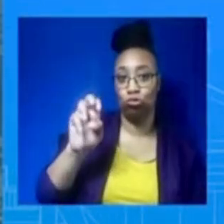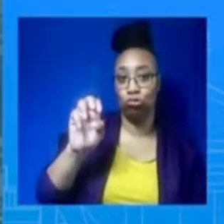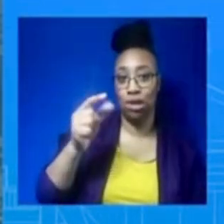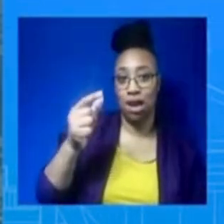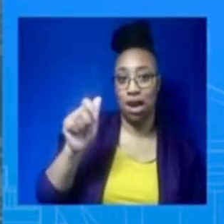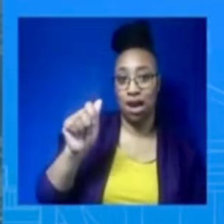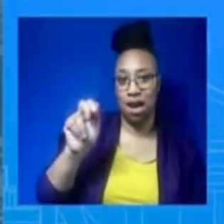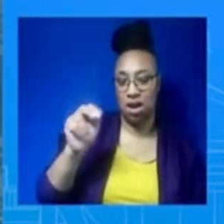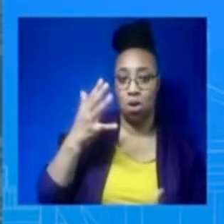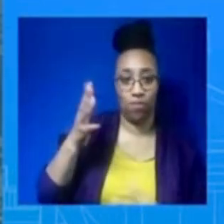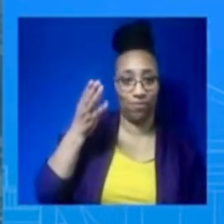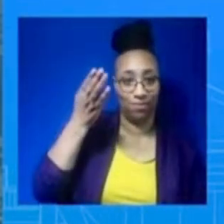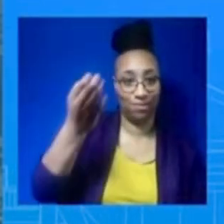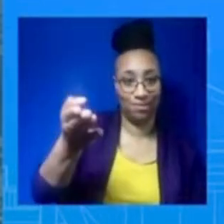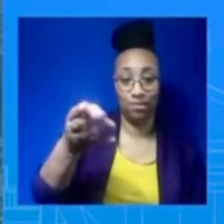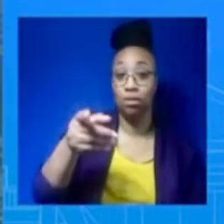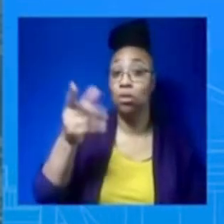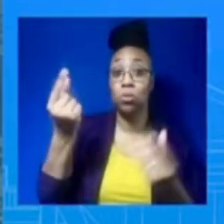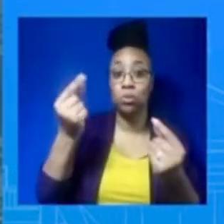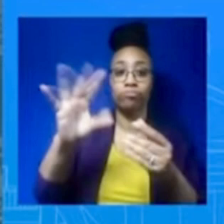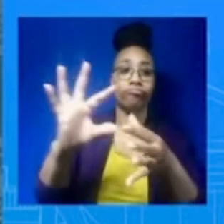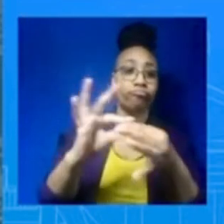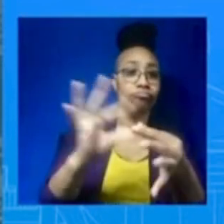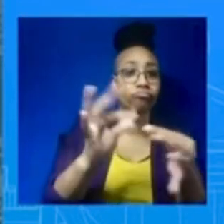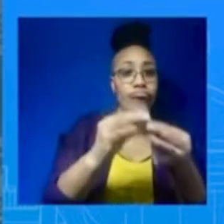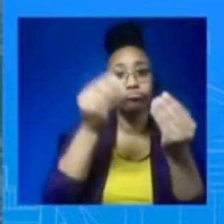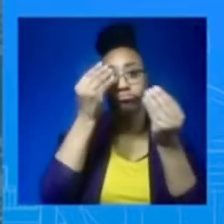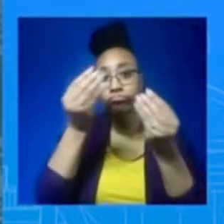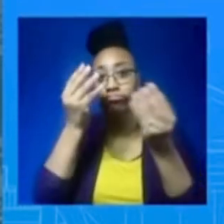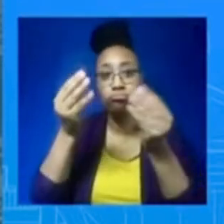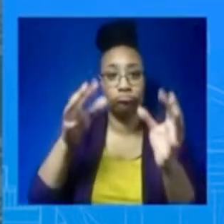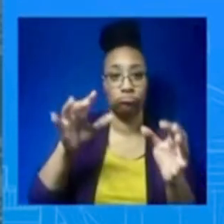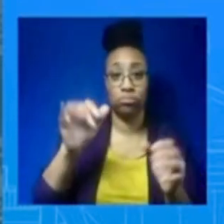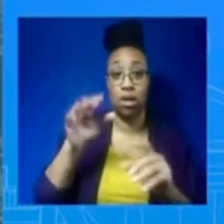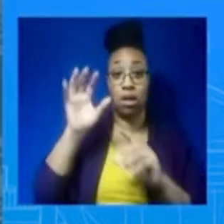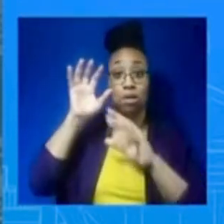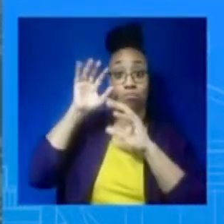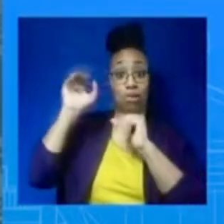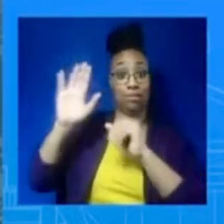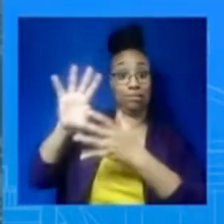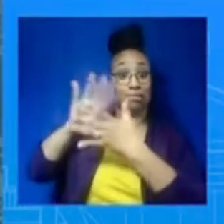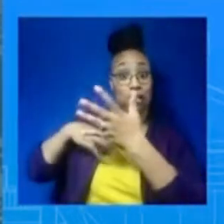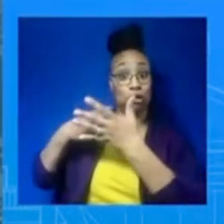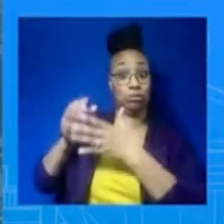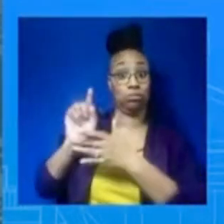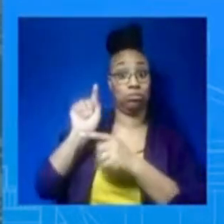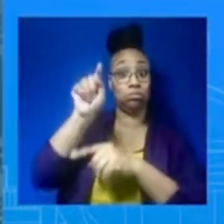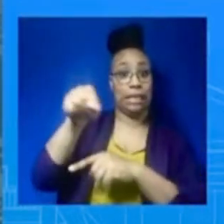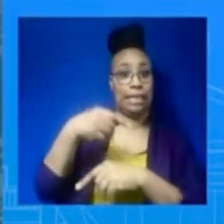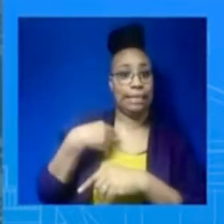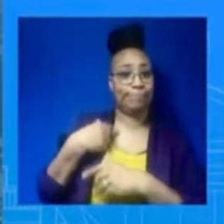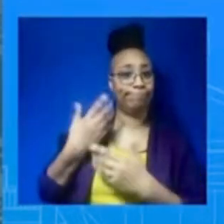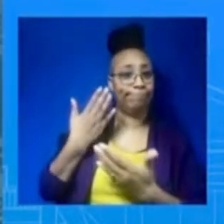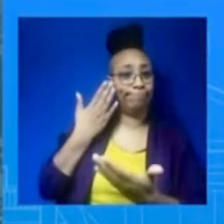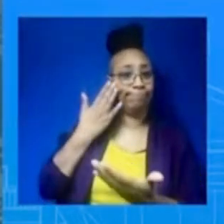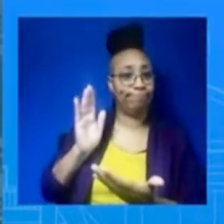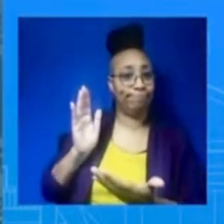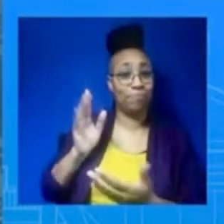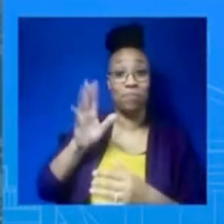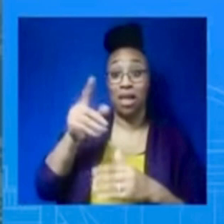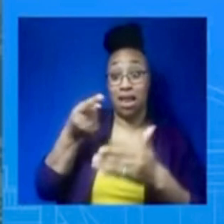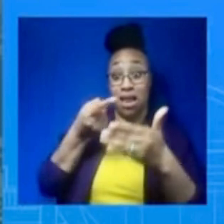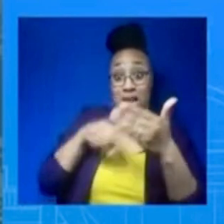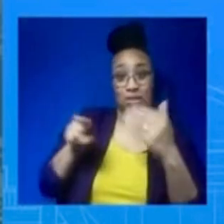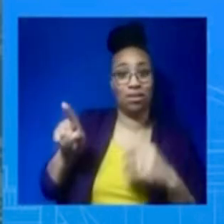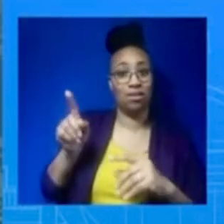about the President's schedule. As you know, he'll be in Poland at the beginning of next week. Thank you. Thanks, Green. Just a follow-up on